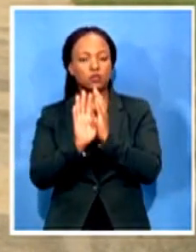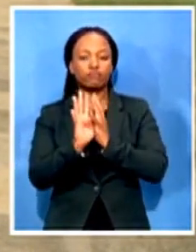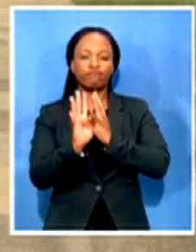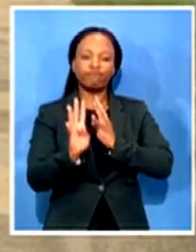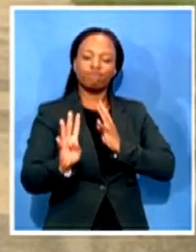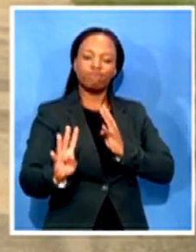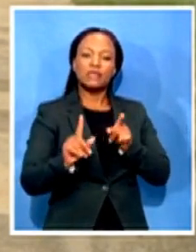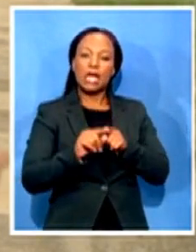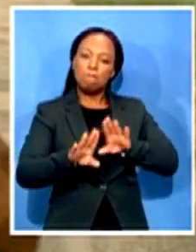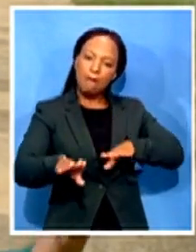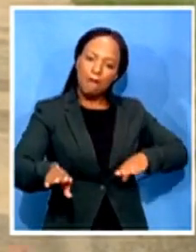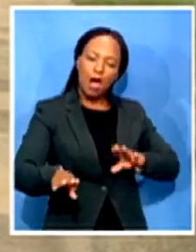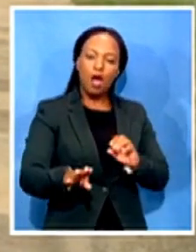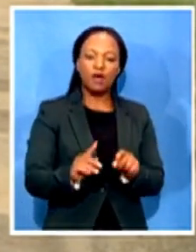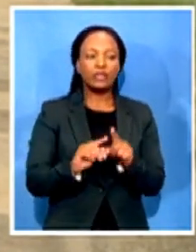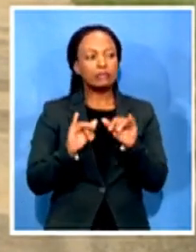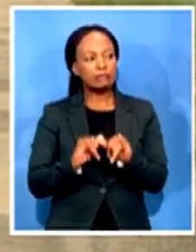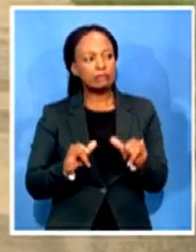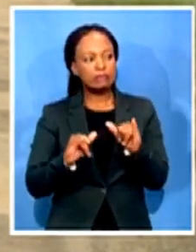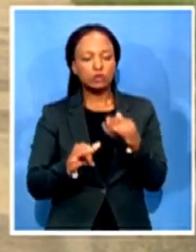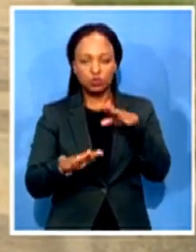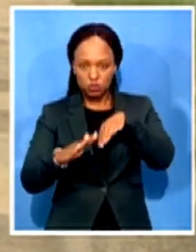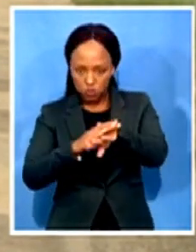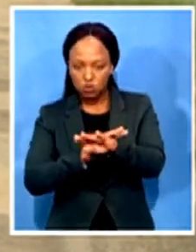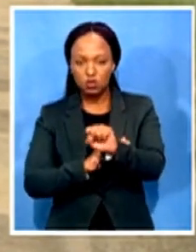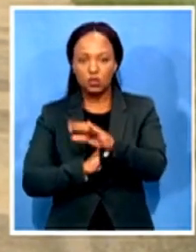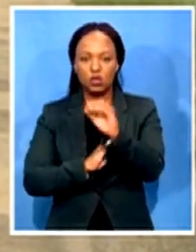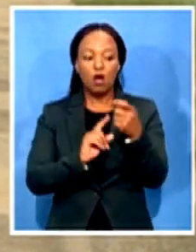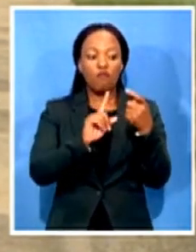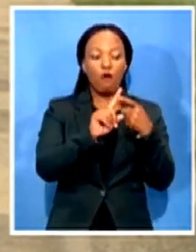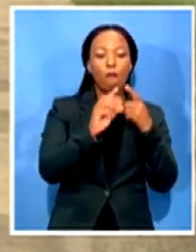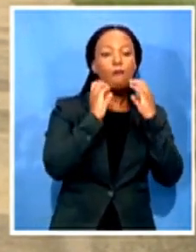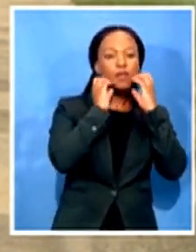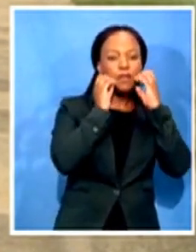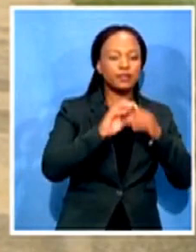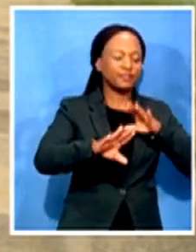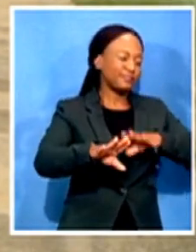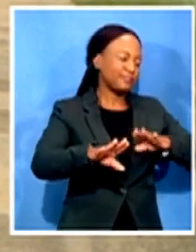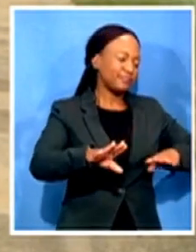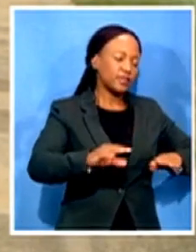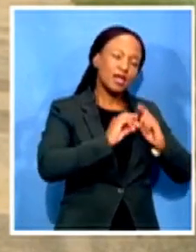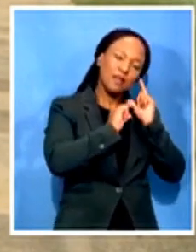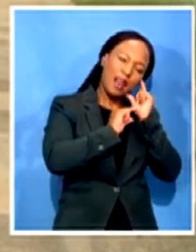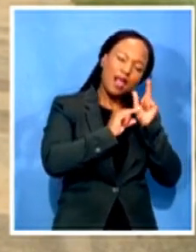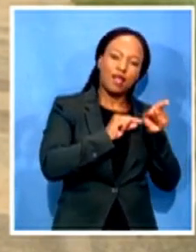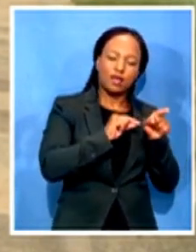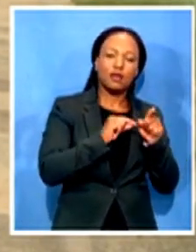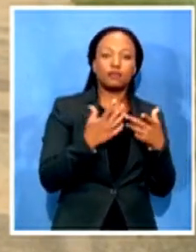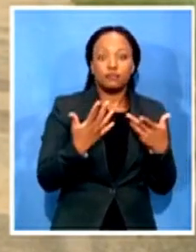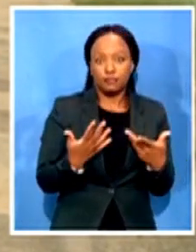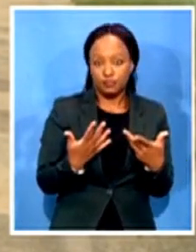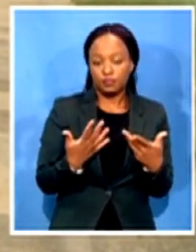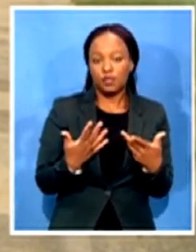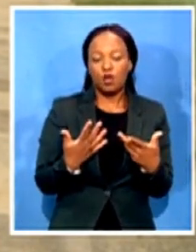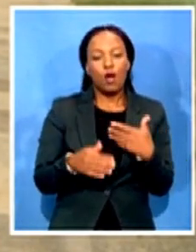Mozambique those people have had to spend nights there and the process is very slow one guy told us